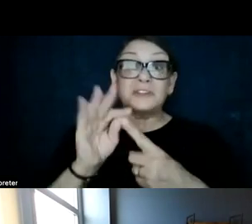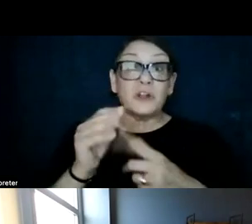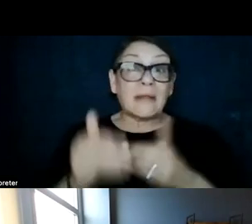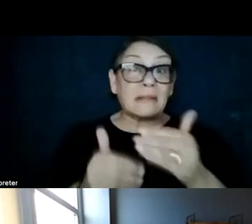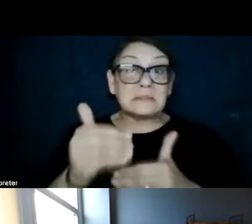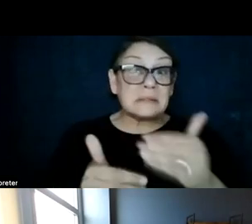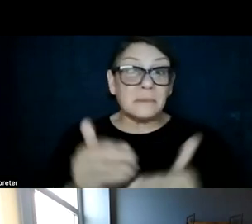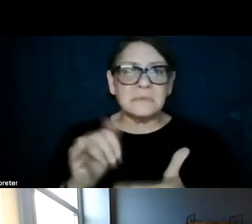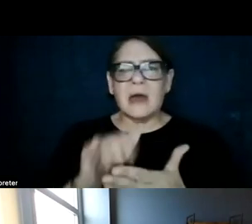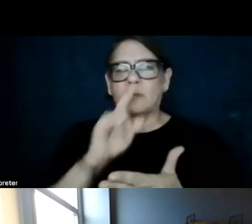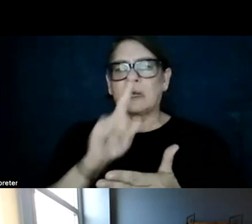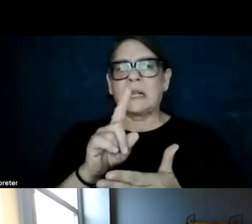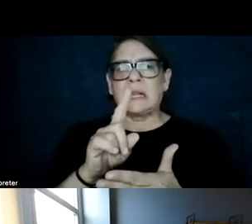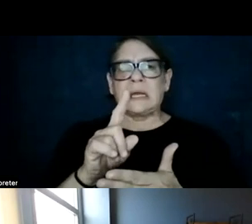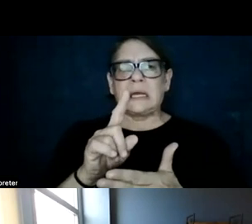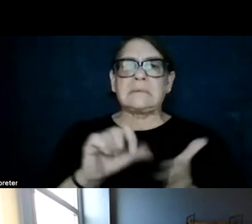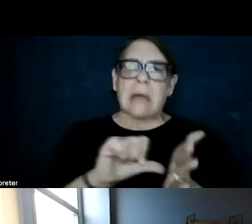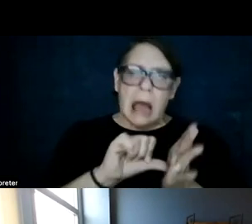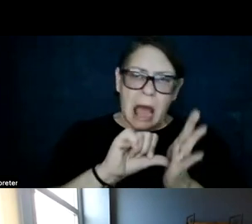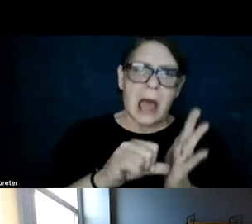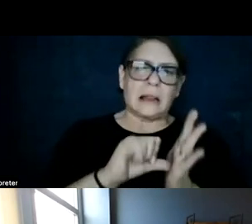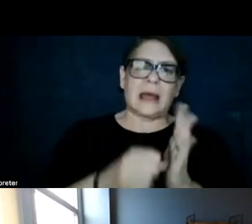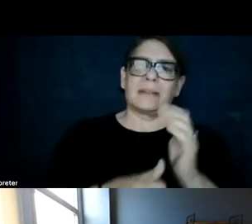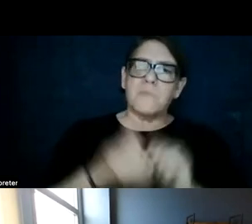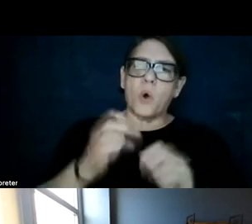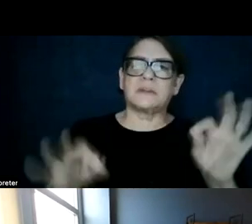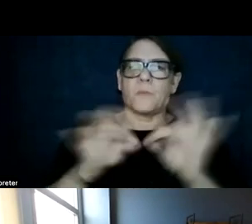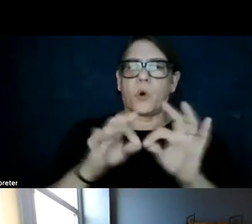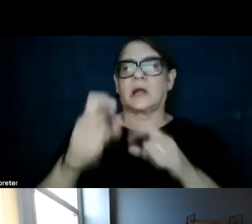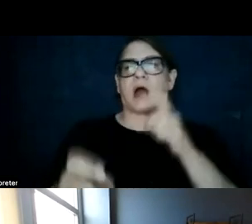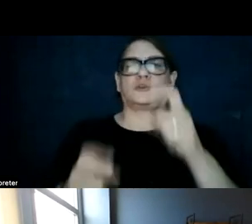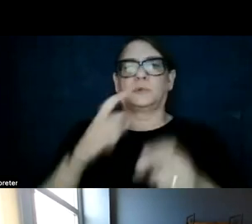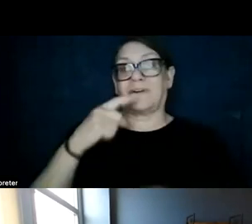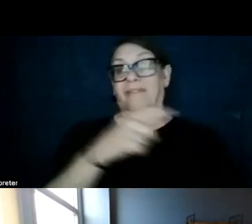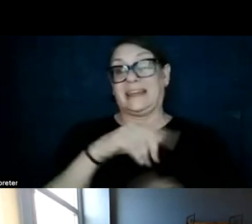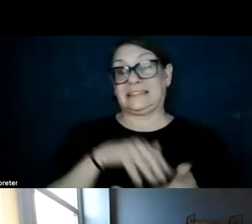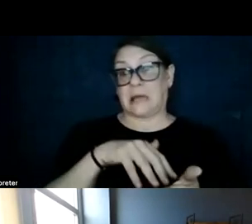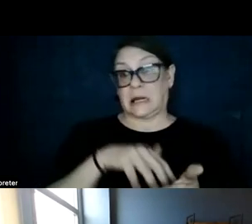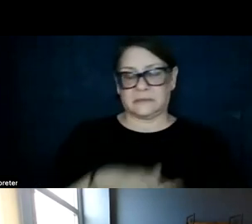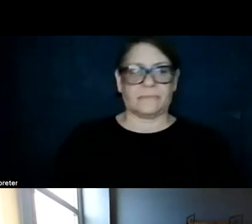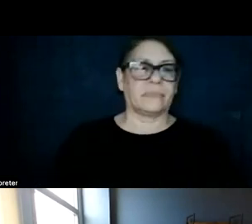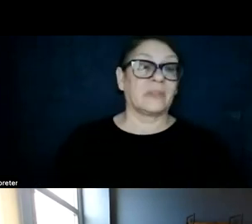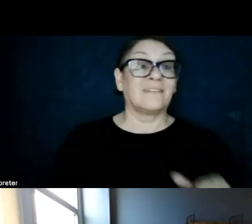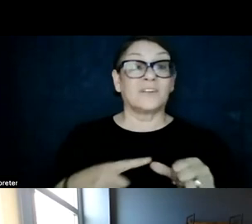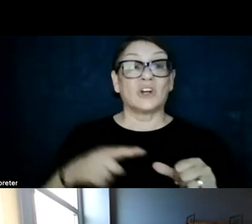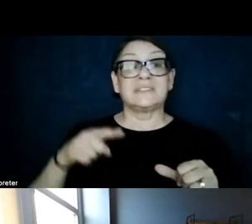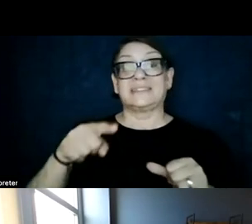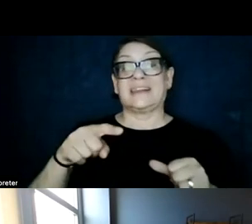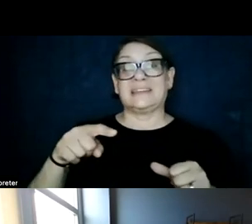really highlight the most important contributions of these studies. The first is these environmental